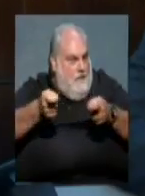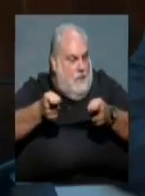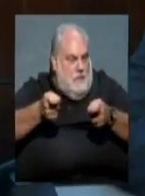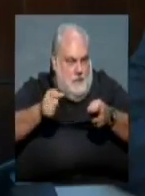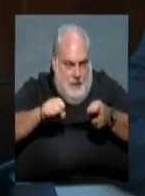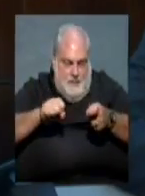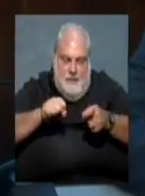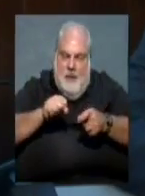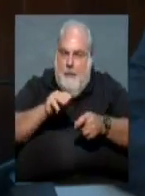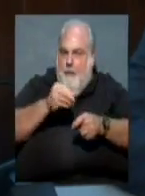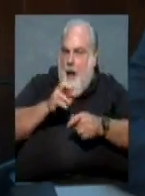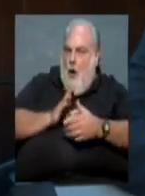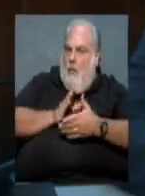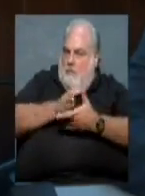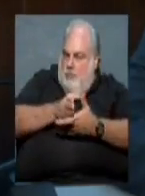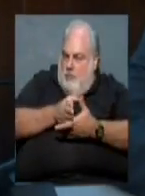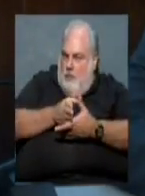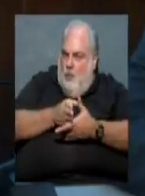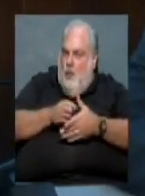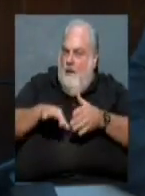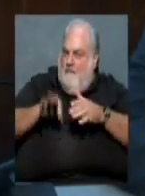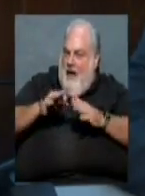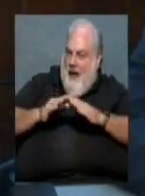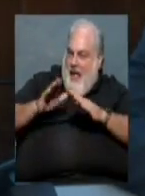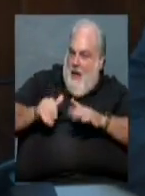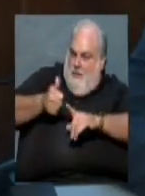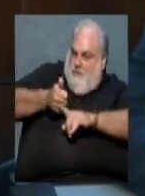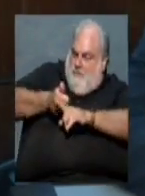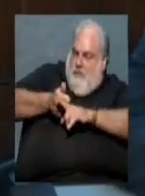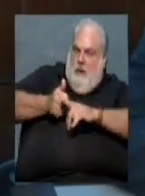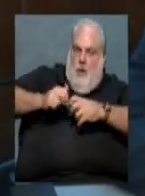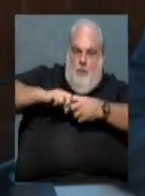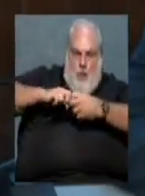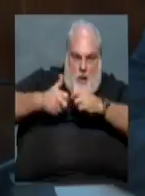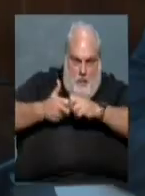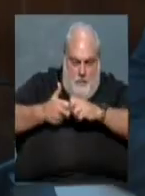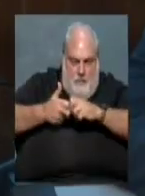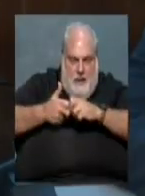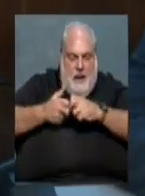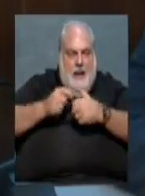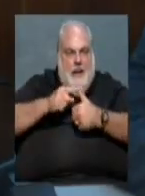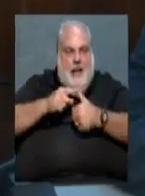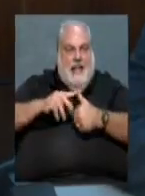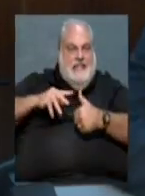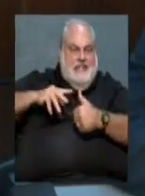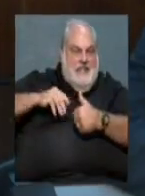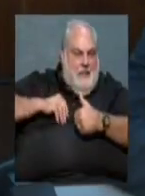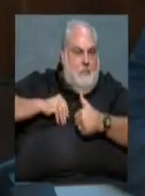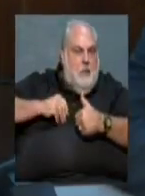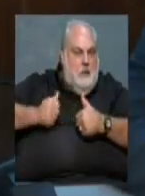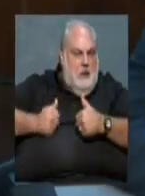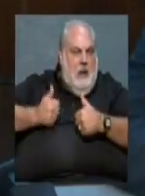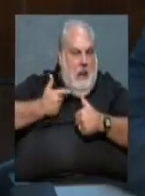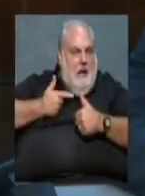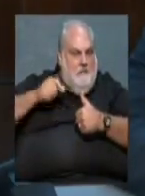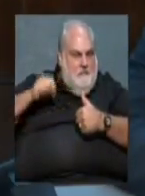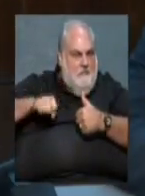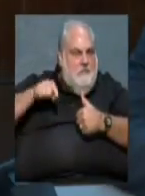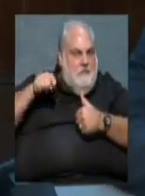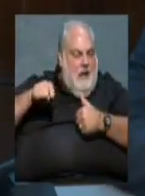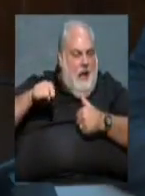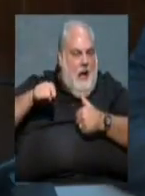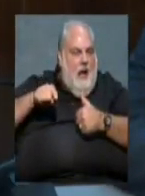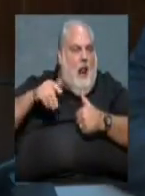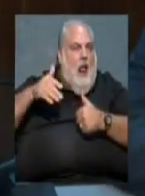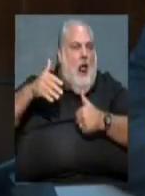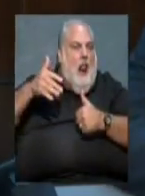to find a house that becomes a problem, that goes from being an acceptable property for occupancy to a problem, and